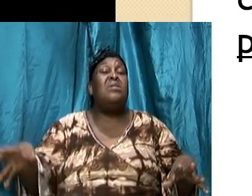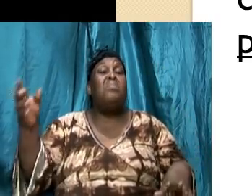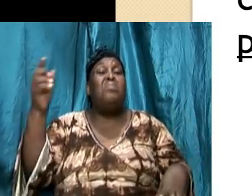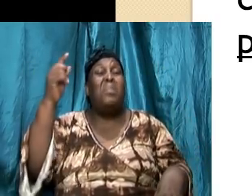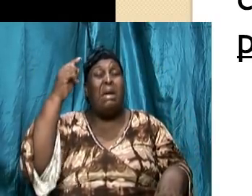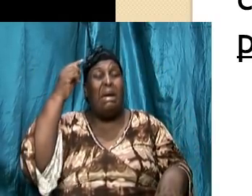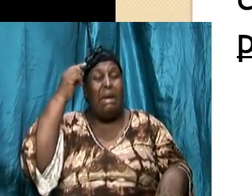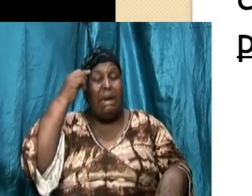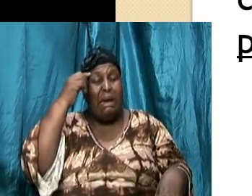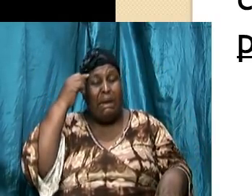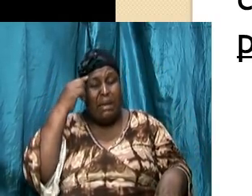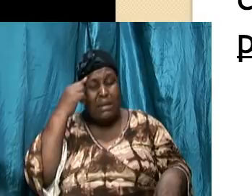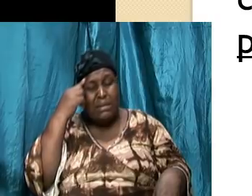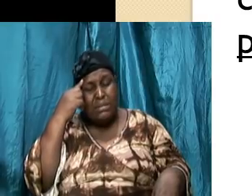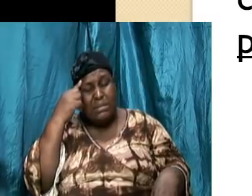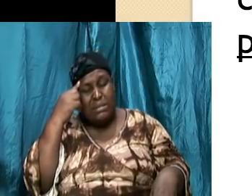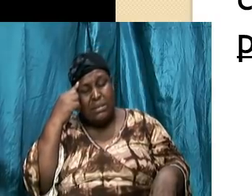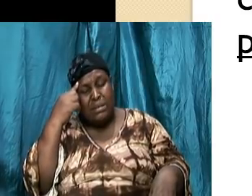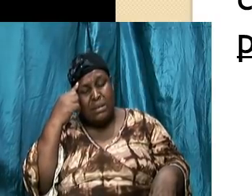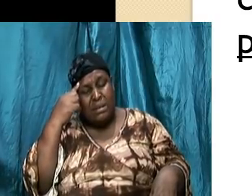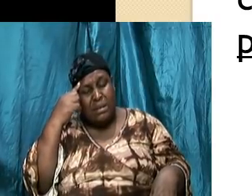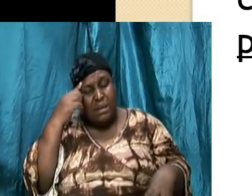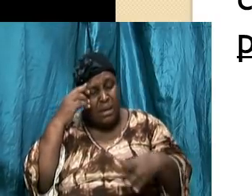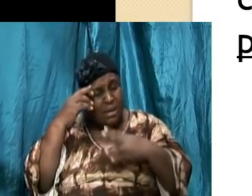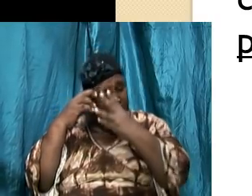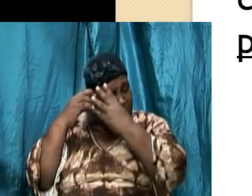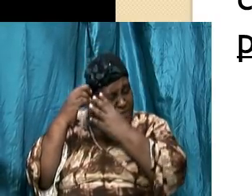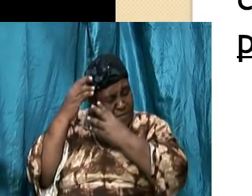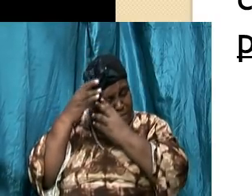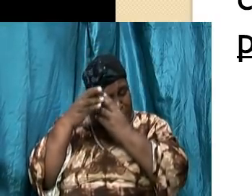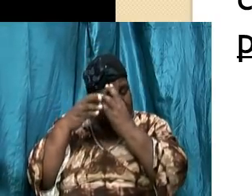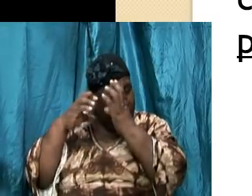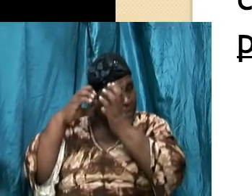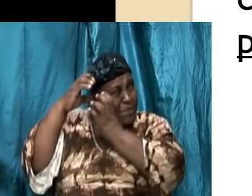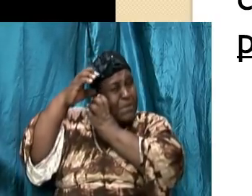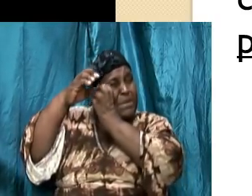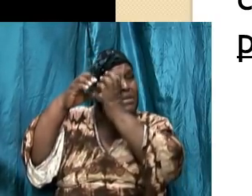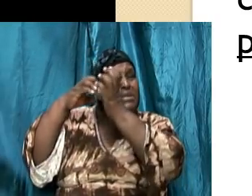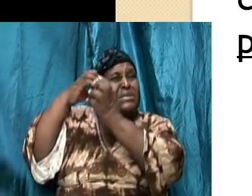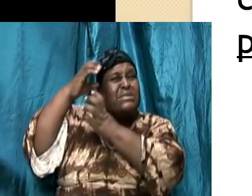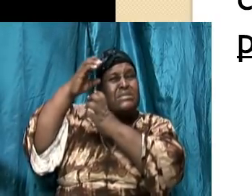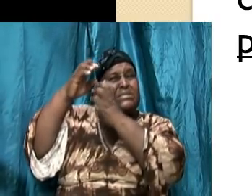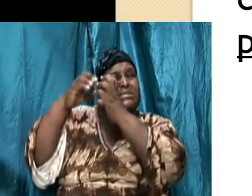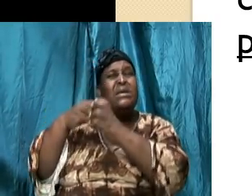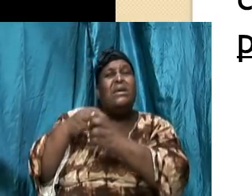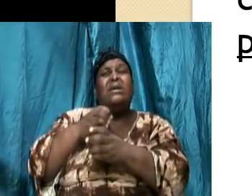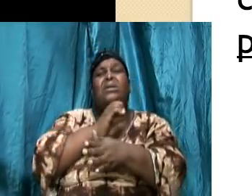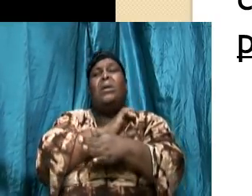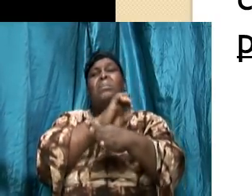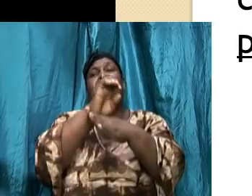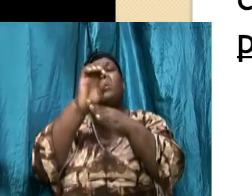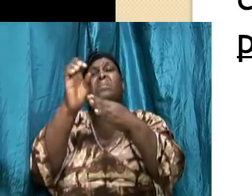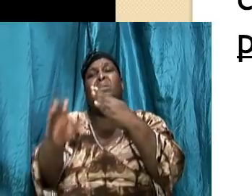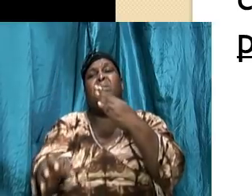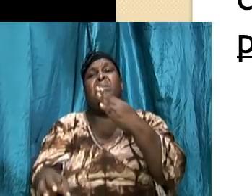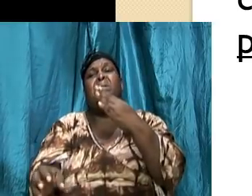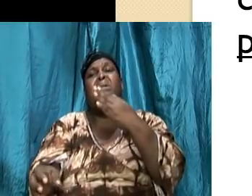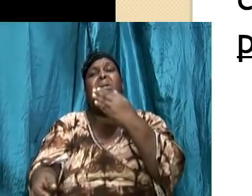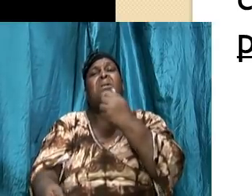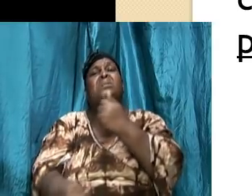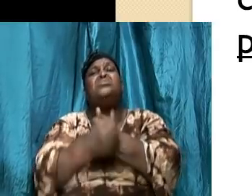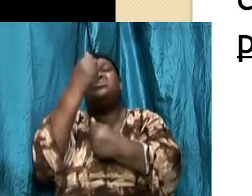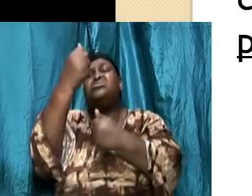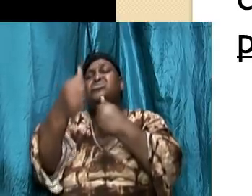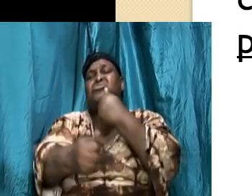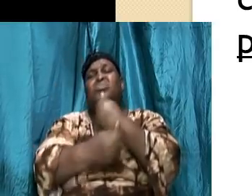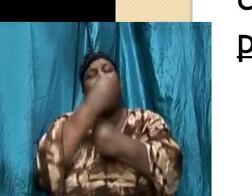so worn down that it can be completely and thoroughly